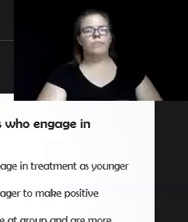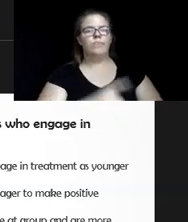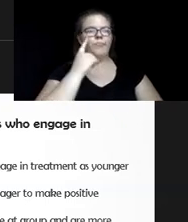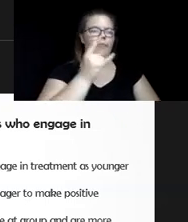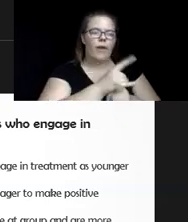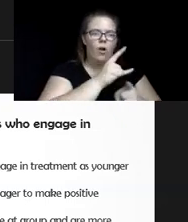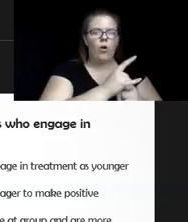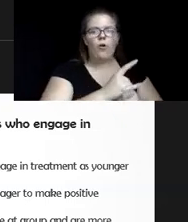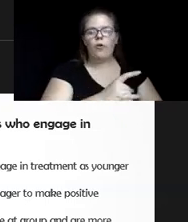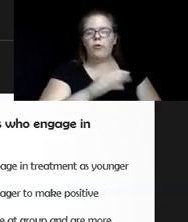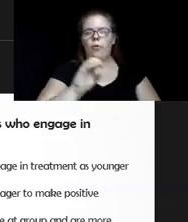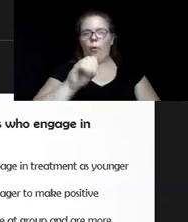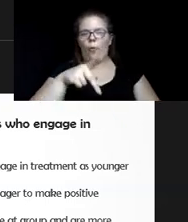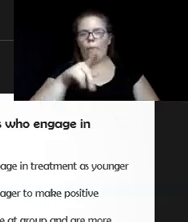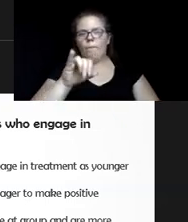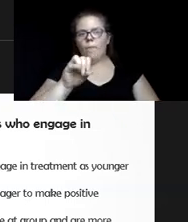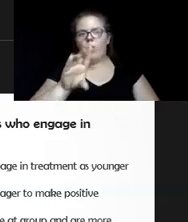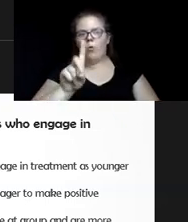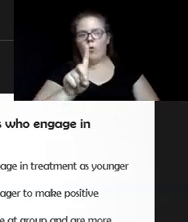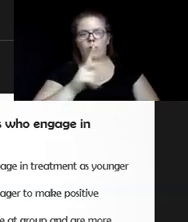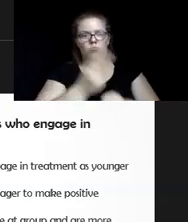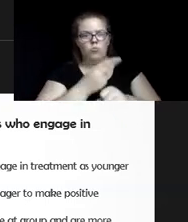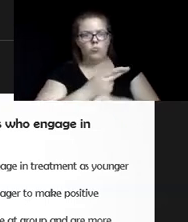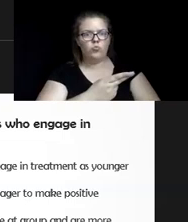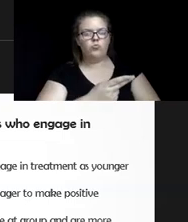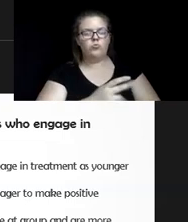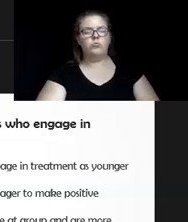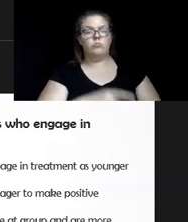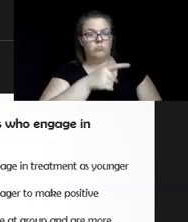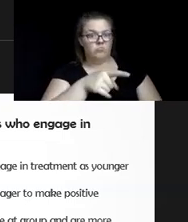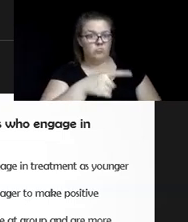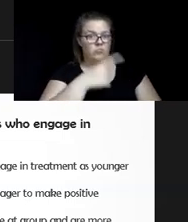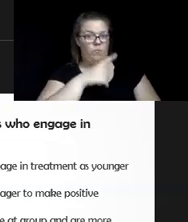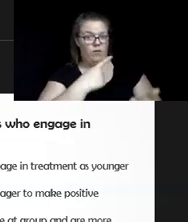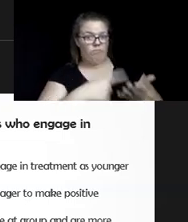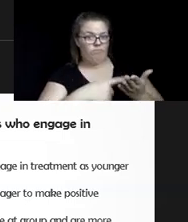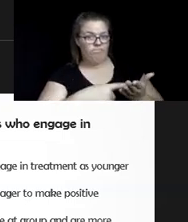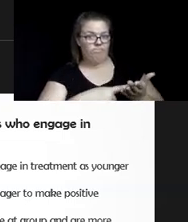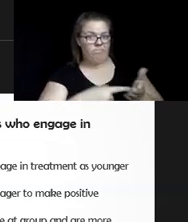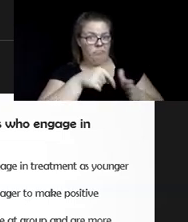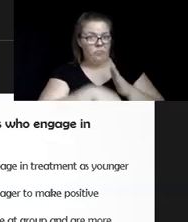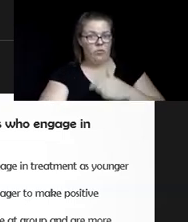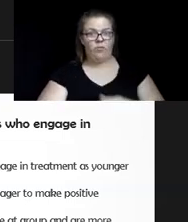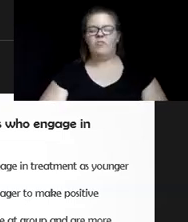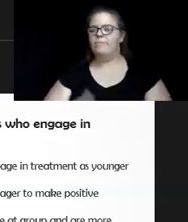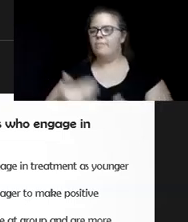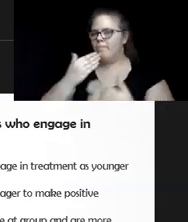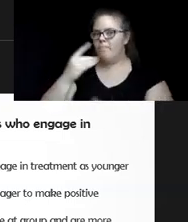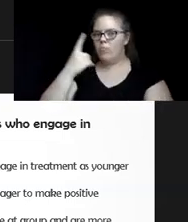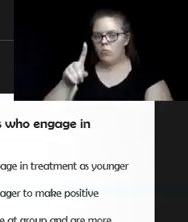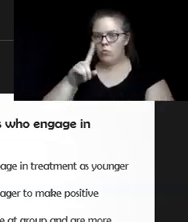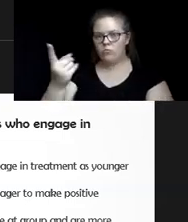use and opioid use disorders. Can you tell us more about medication-assisted therapies? Thank you for that question.